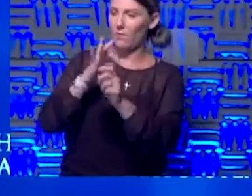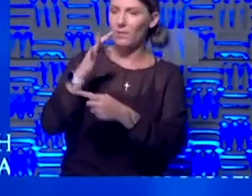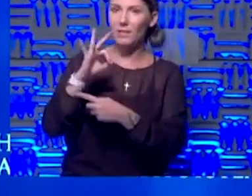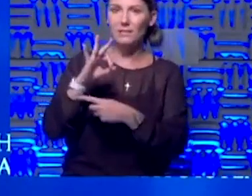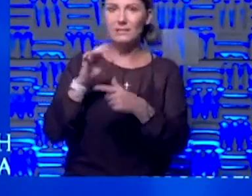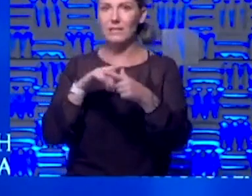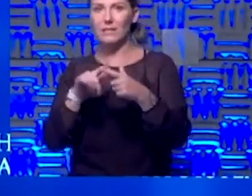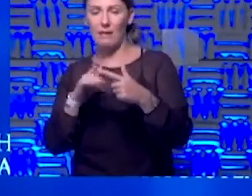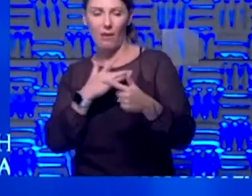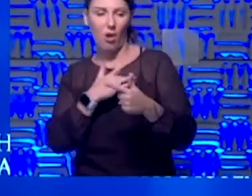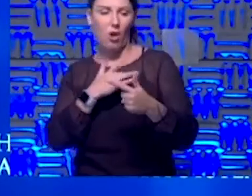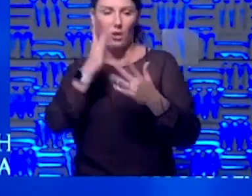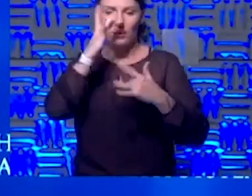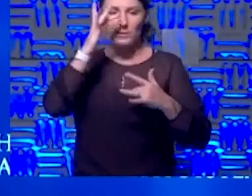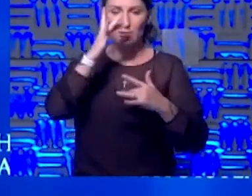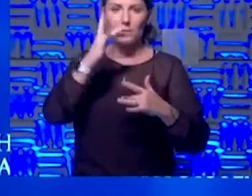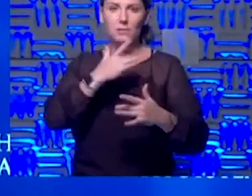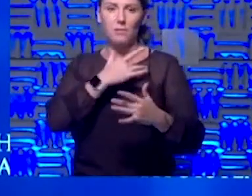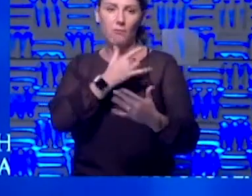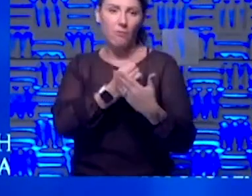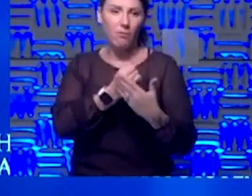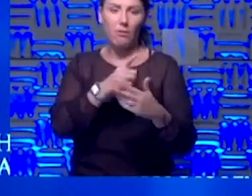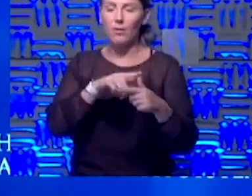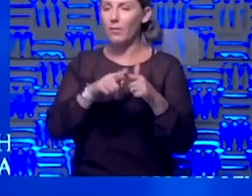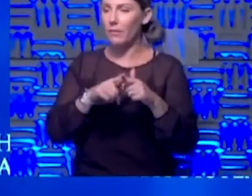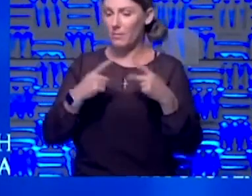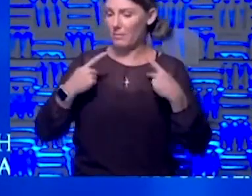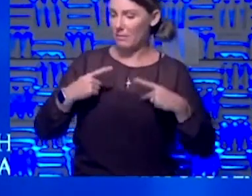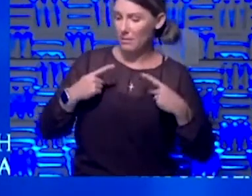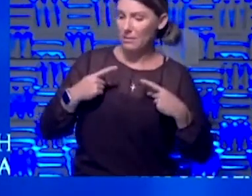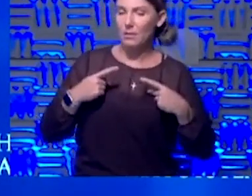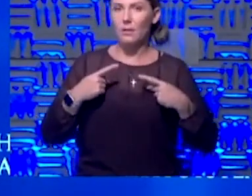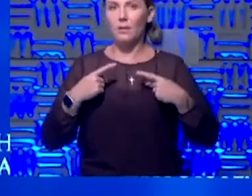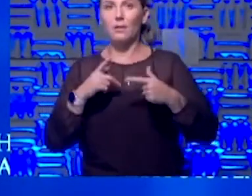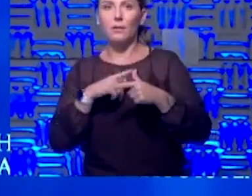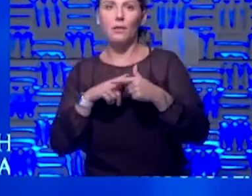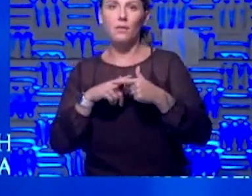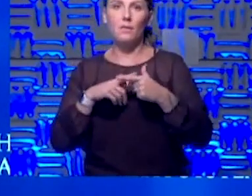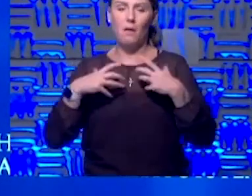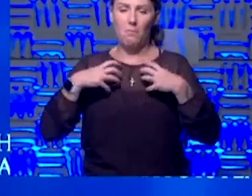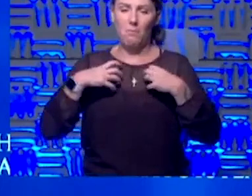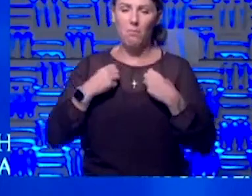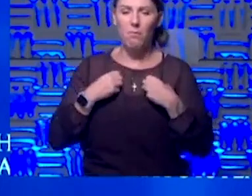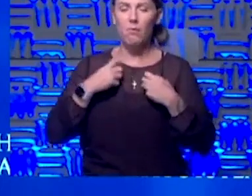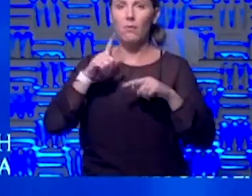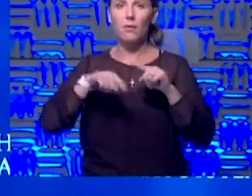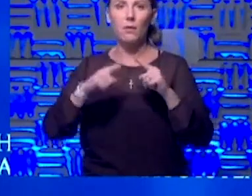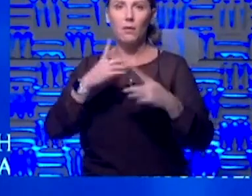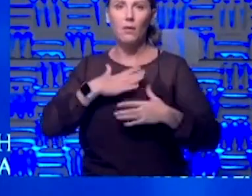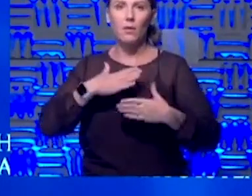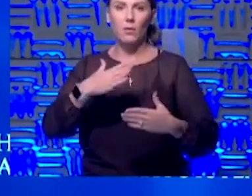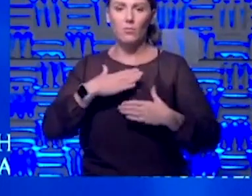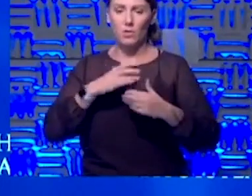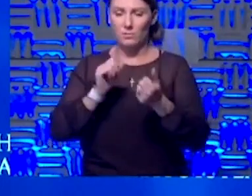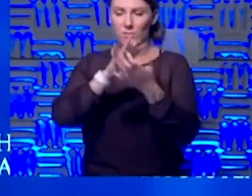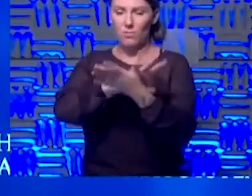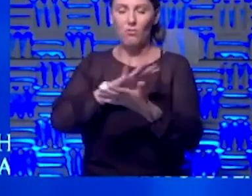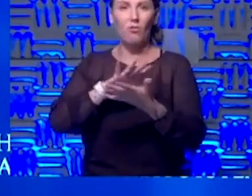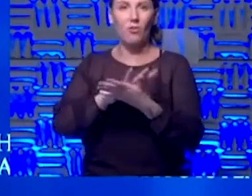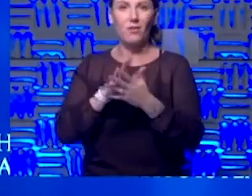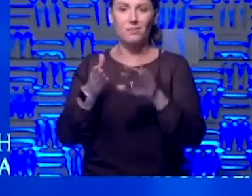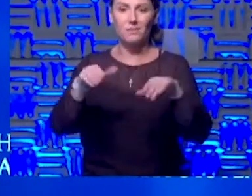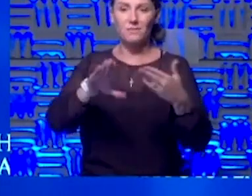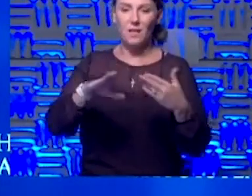heart disease, they have a heart attack, they can go in pneumonia, they can get fibrosis of the lungs, they can't breathe anymore. So the cause of death is lung